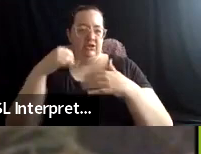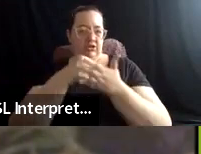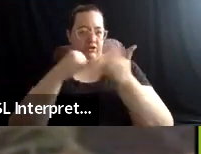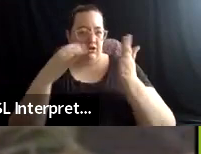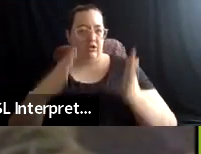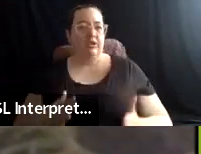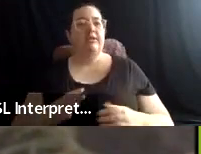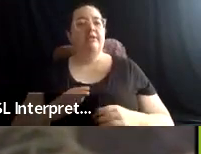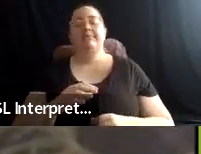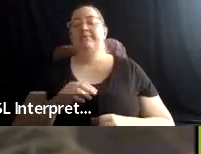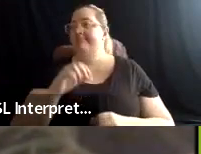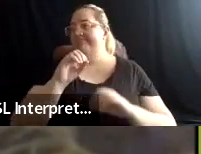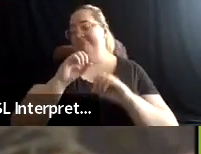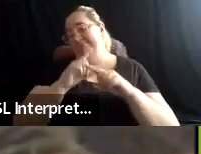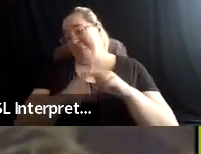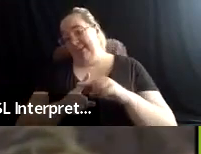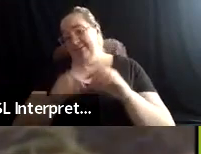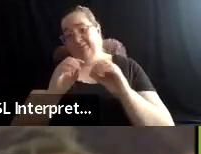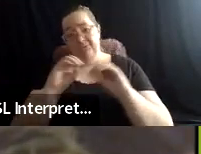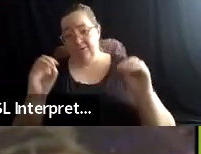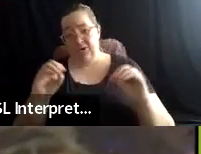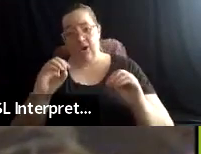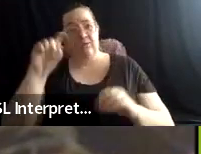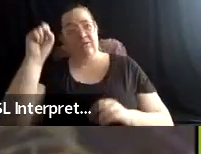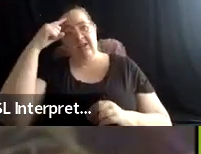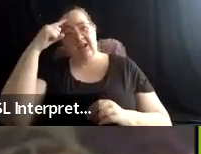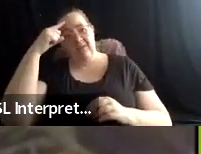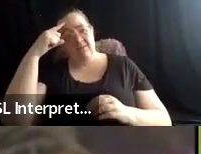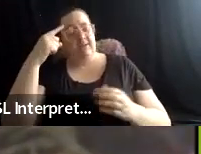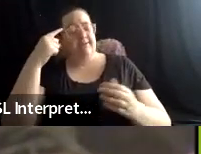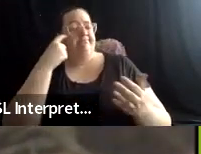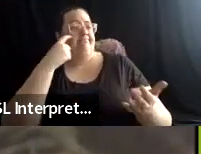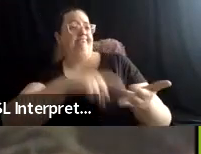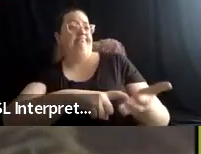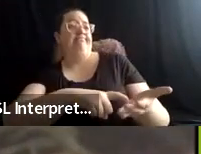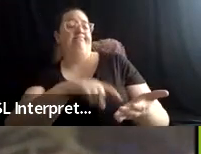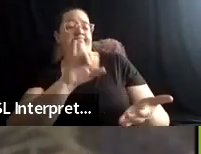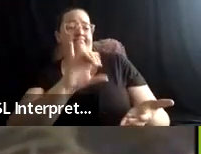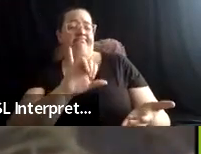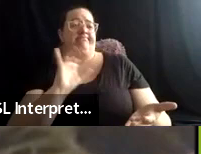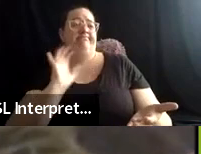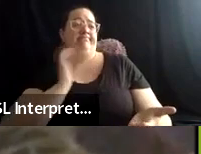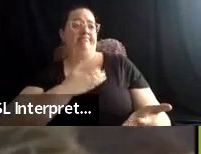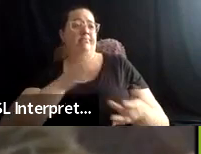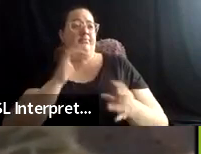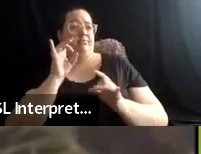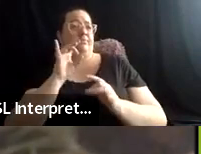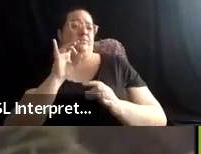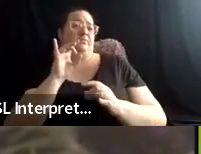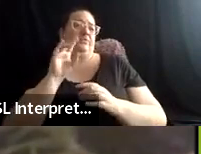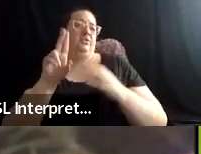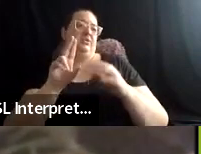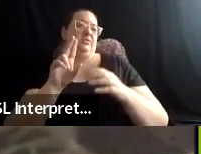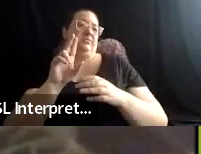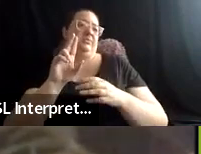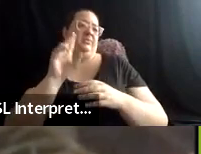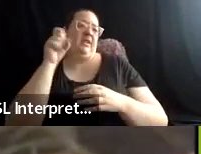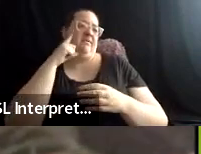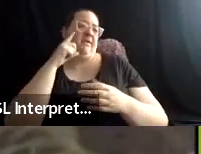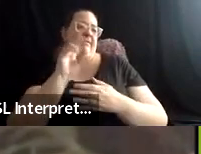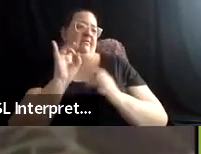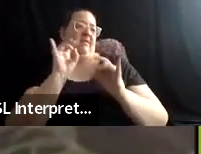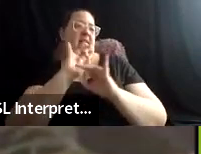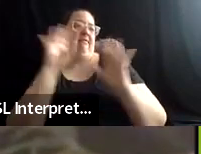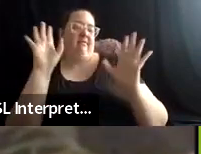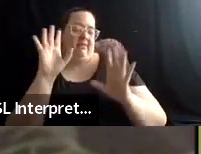public acknowledgement of settler violence and reparations work. And we are uniquely focusing on building local